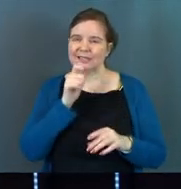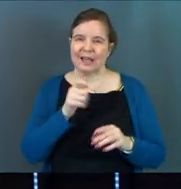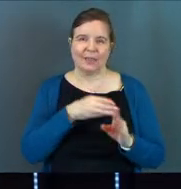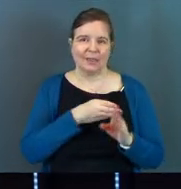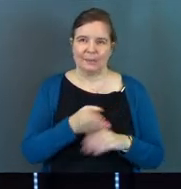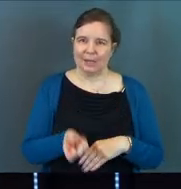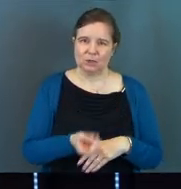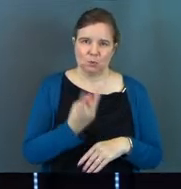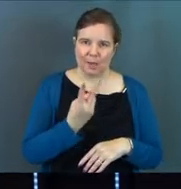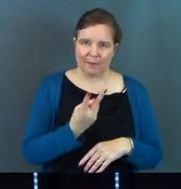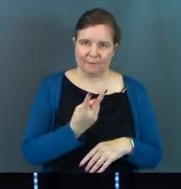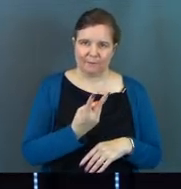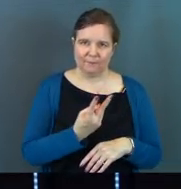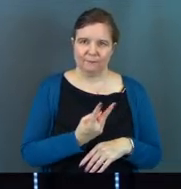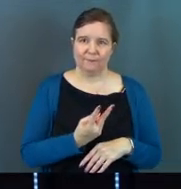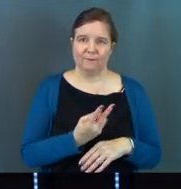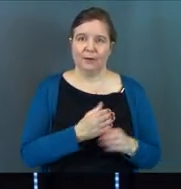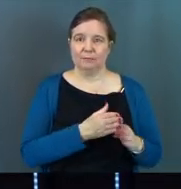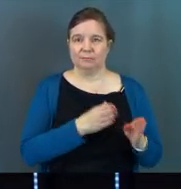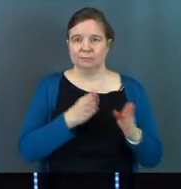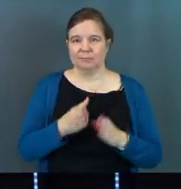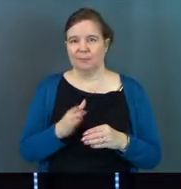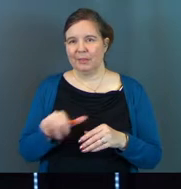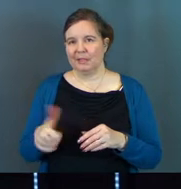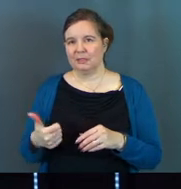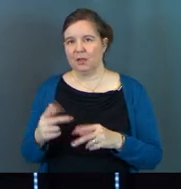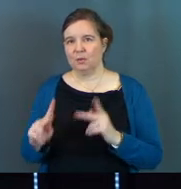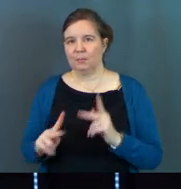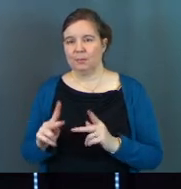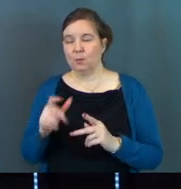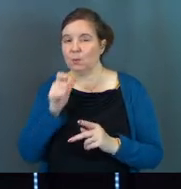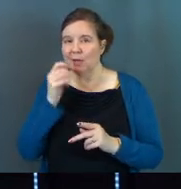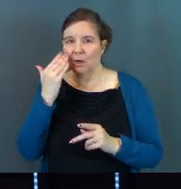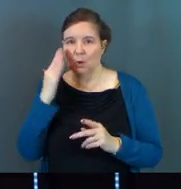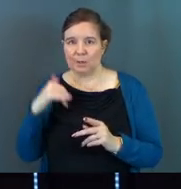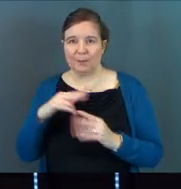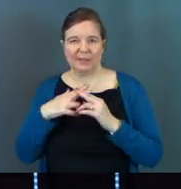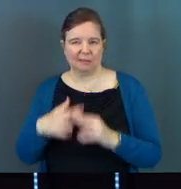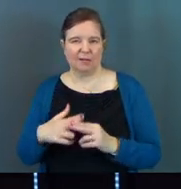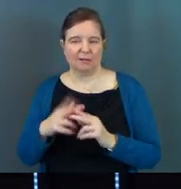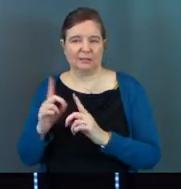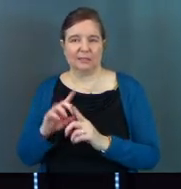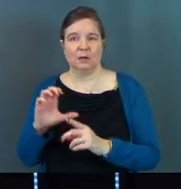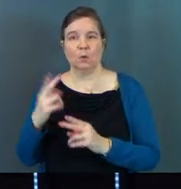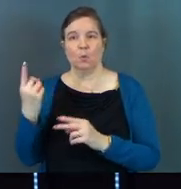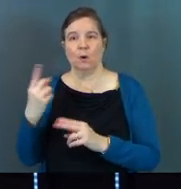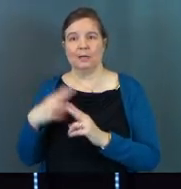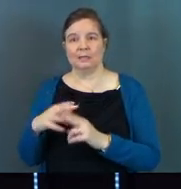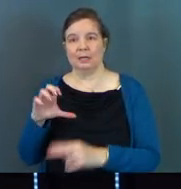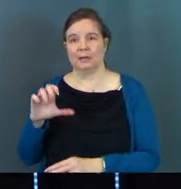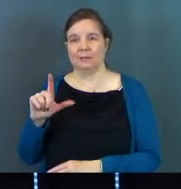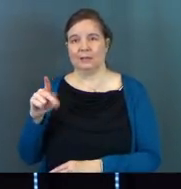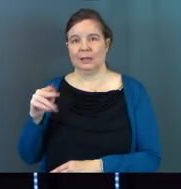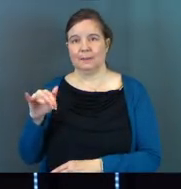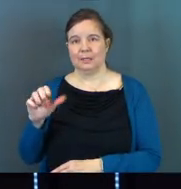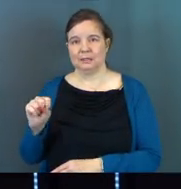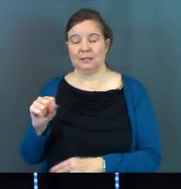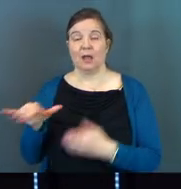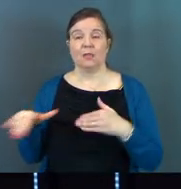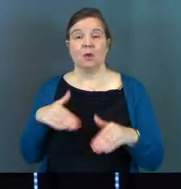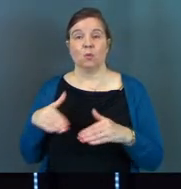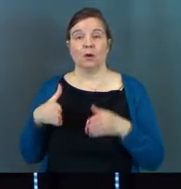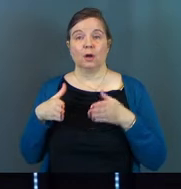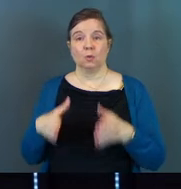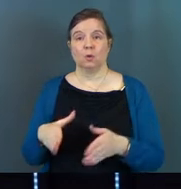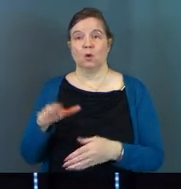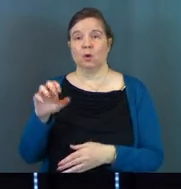the main 12 disciples, but these are two kind of unknown disciples. One's named Cleopas. They're walking on the road to Emmaus. And you guys heard